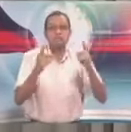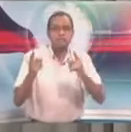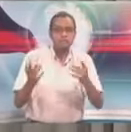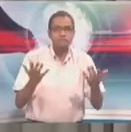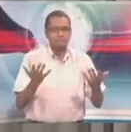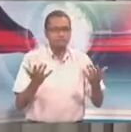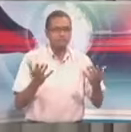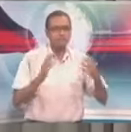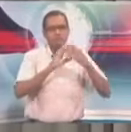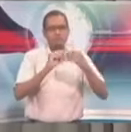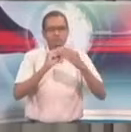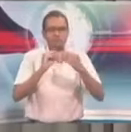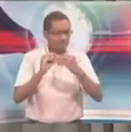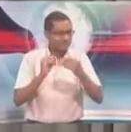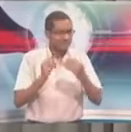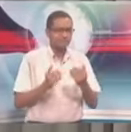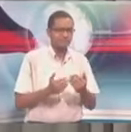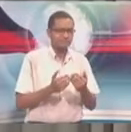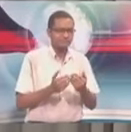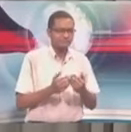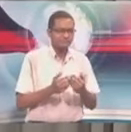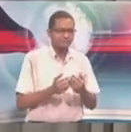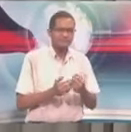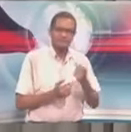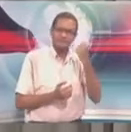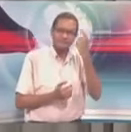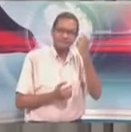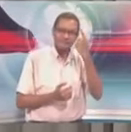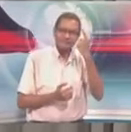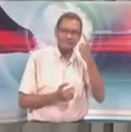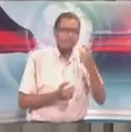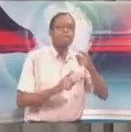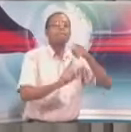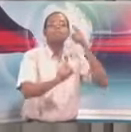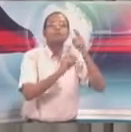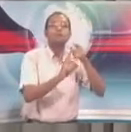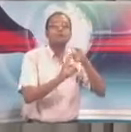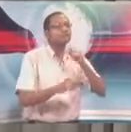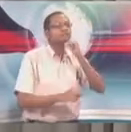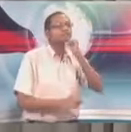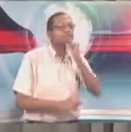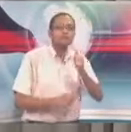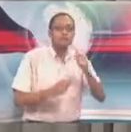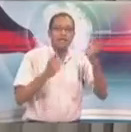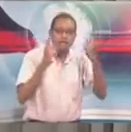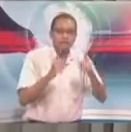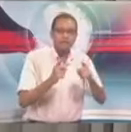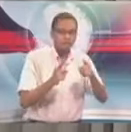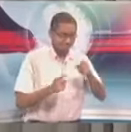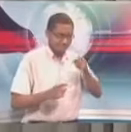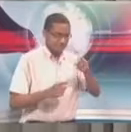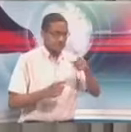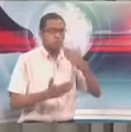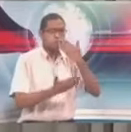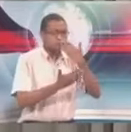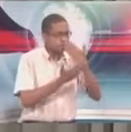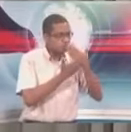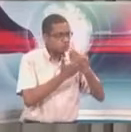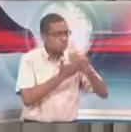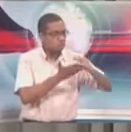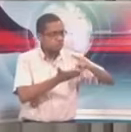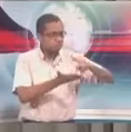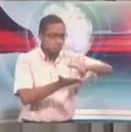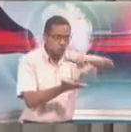manner, this is what it means. The answer is it did not happen. A very careful contract for a normal sale of fuel took